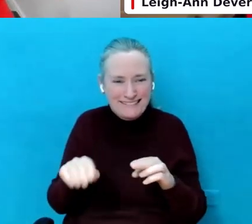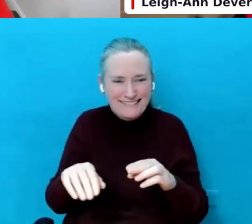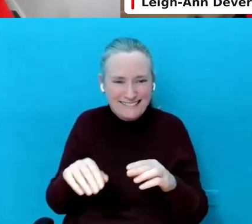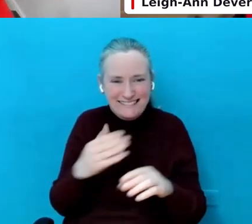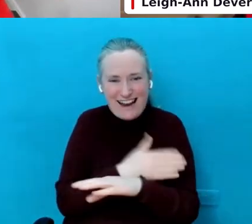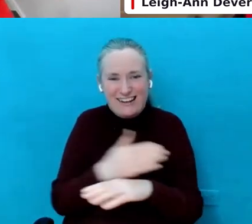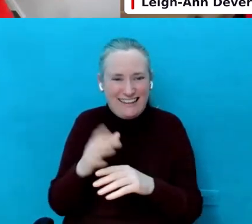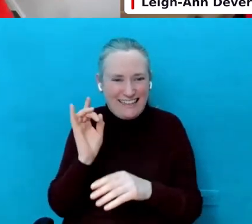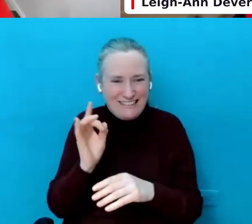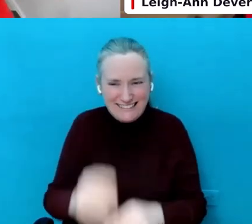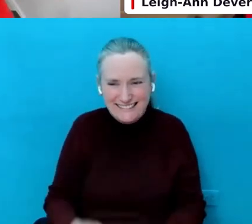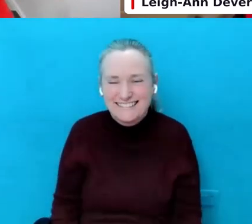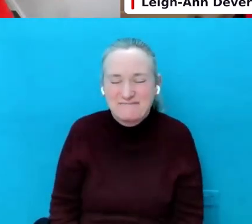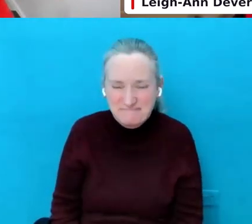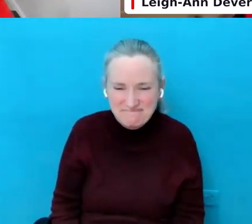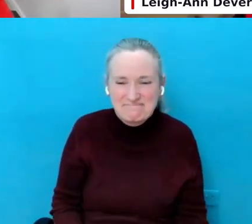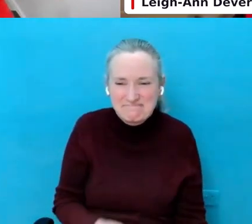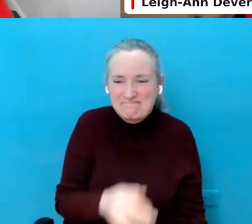Let me see now.